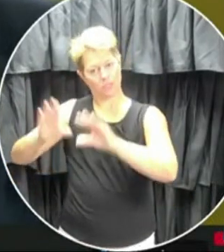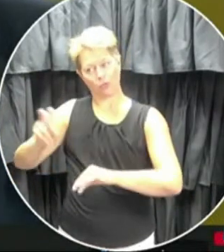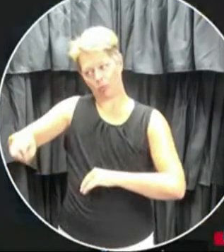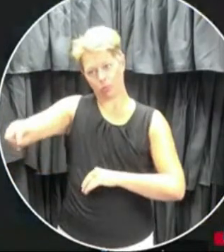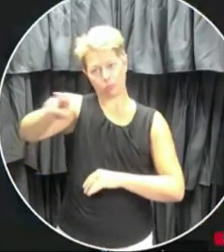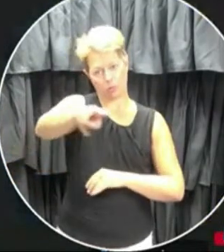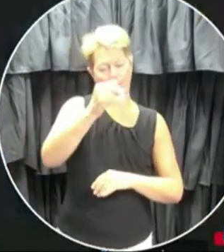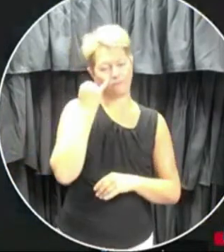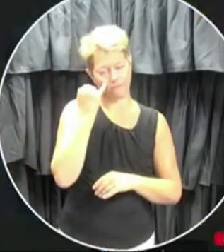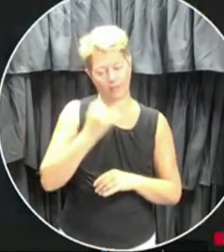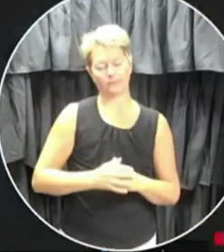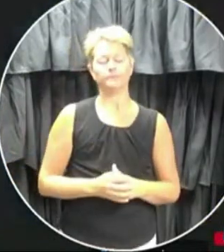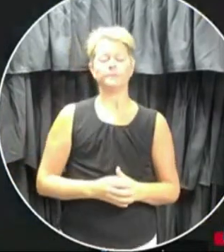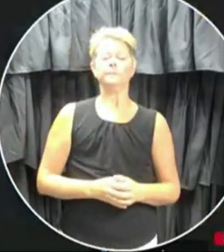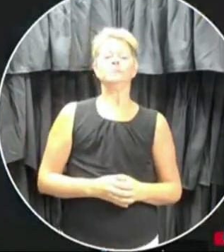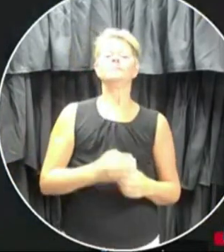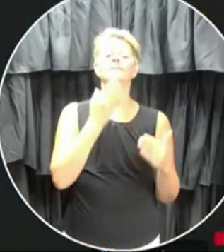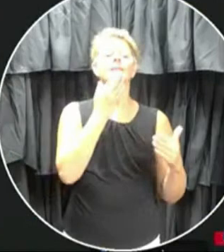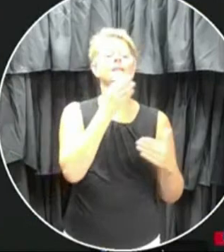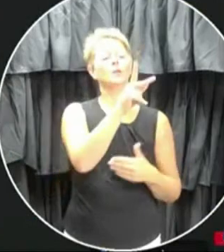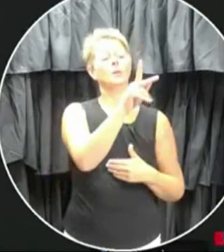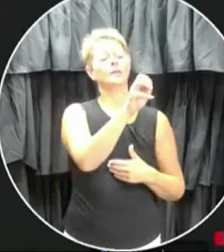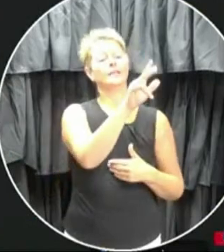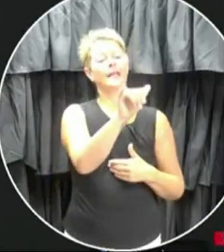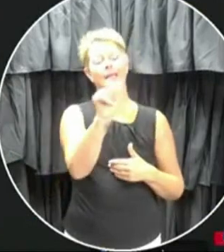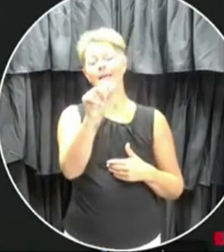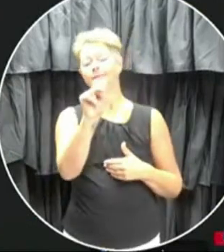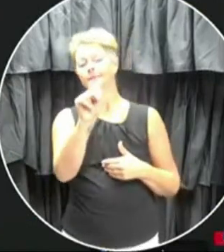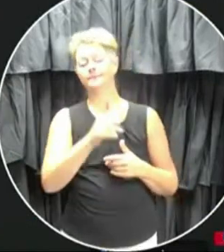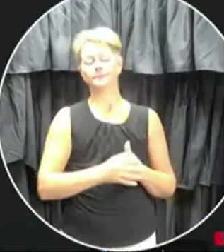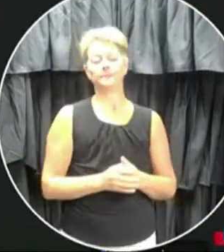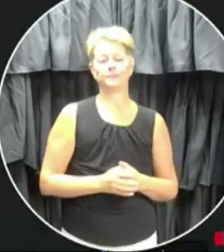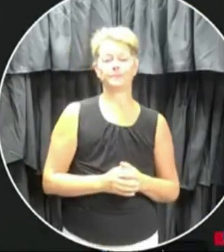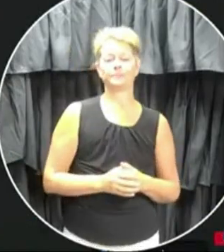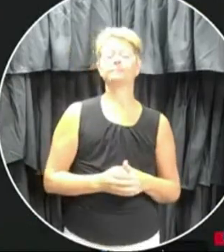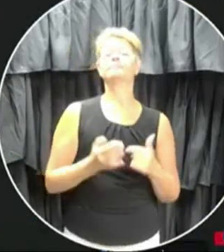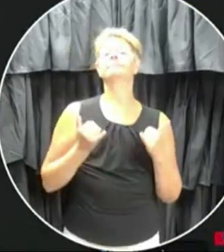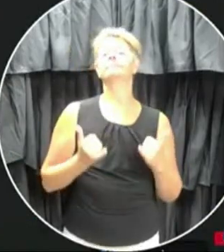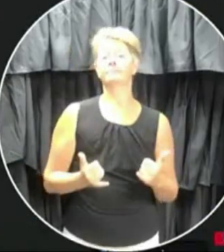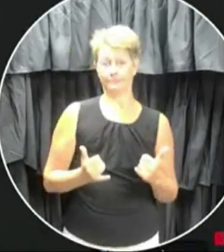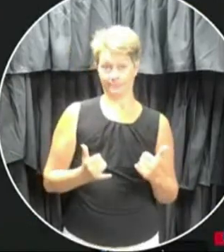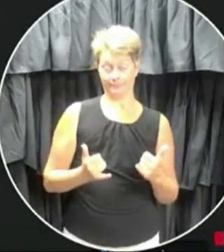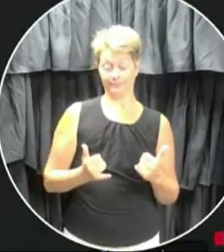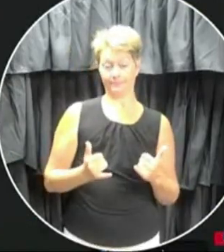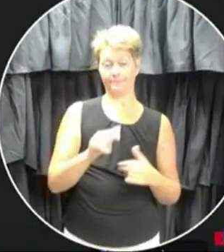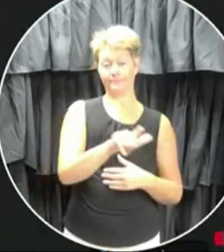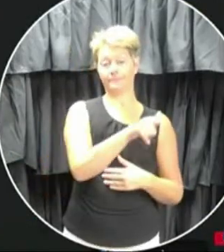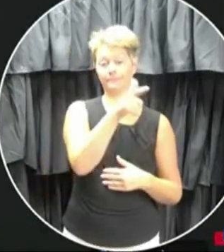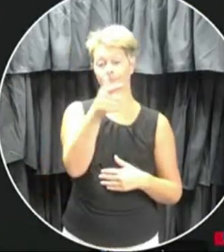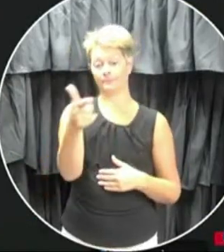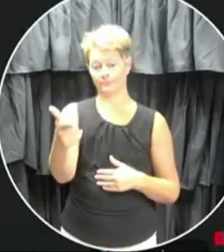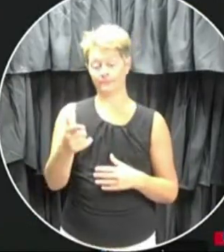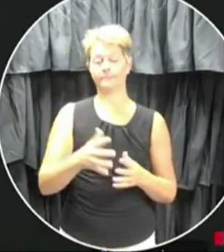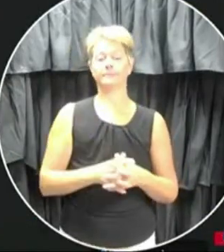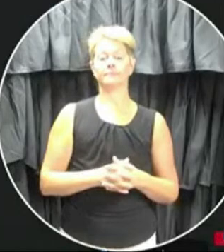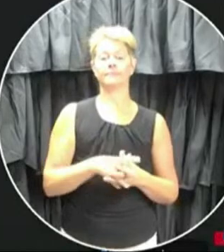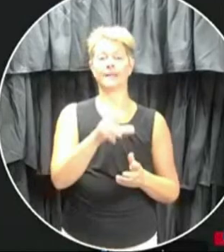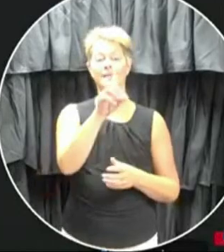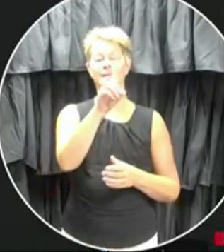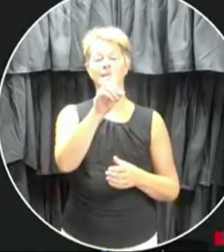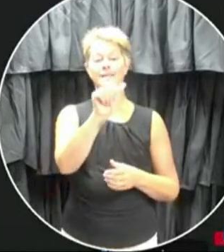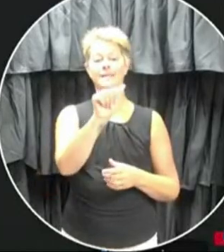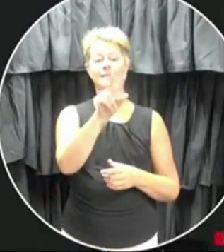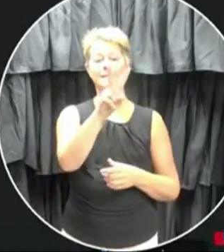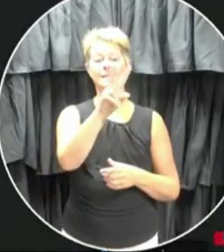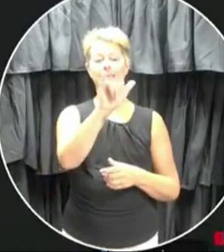Great. Thank you very much, Kellyanne. Um, and now we do a transition to David Maher